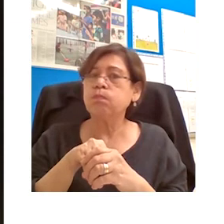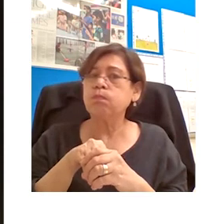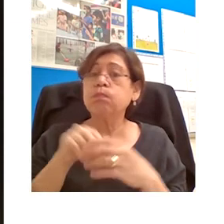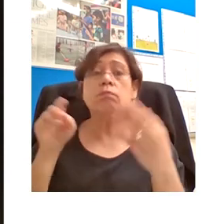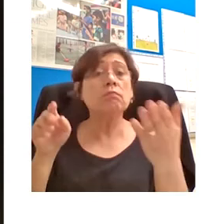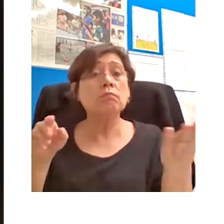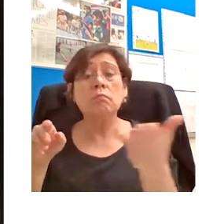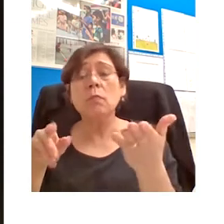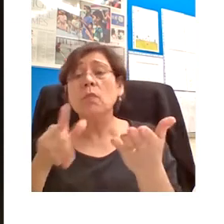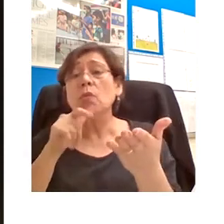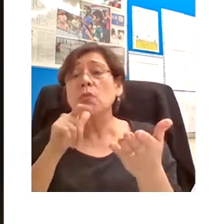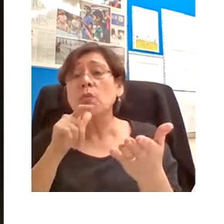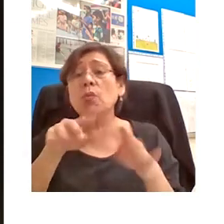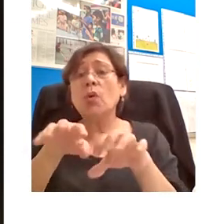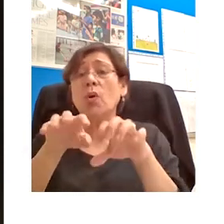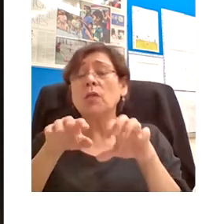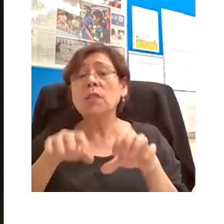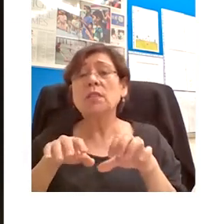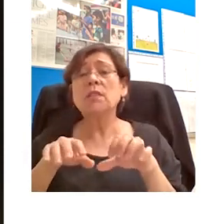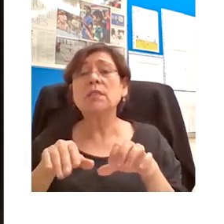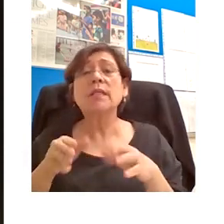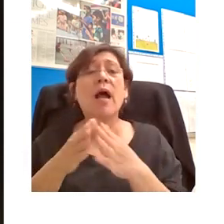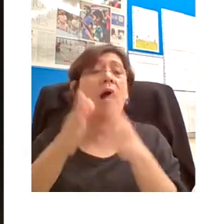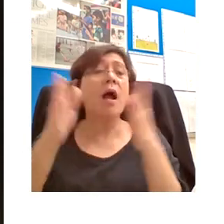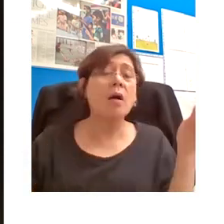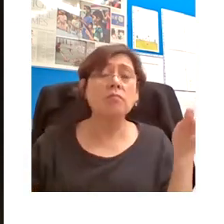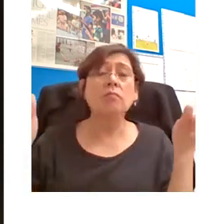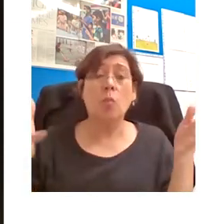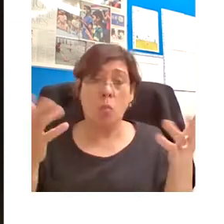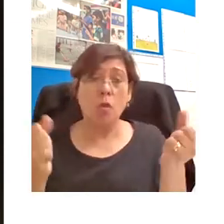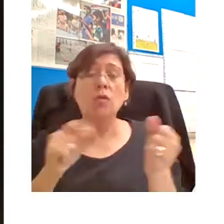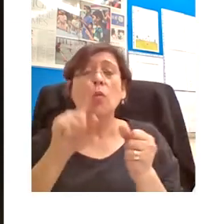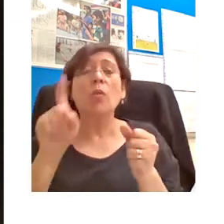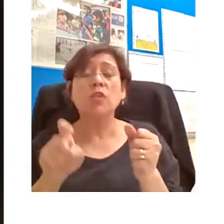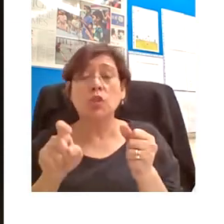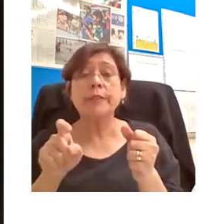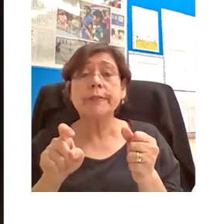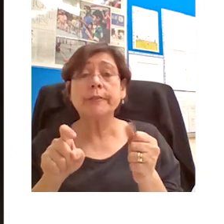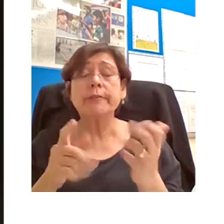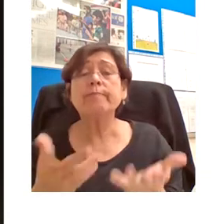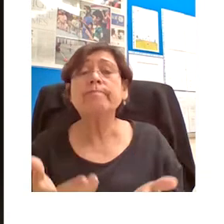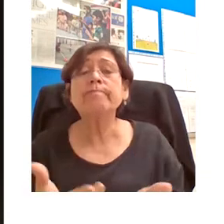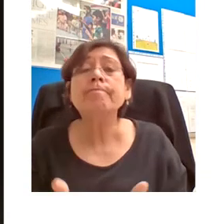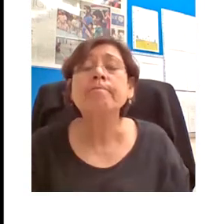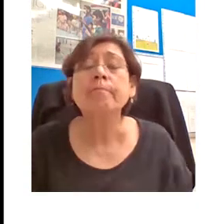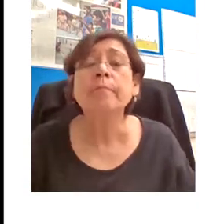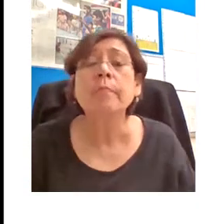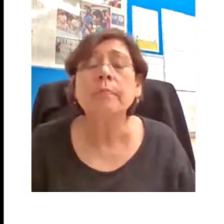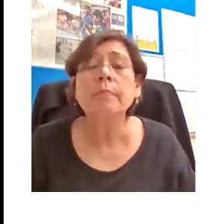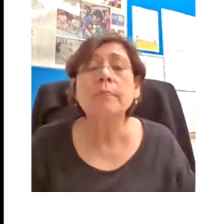others in the broader audience and that's what we're going to do in the final section of this session.